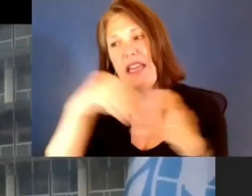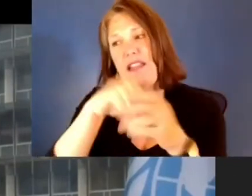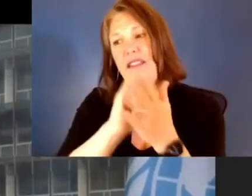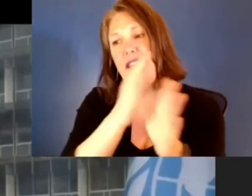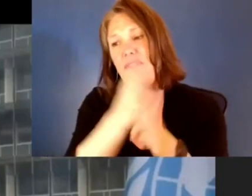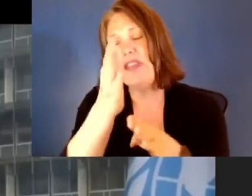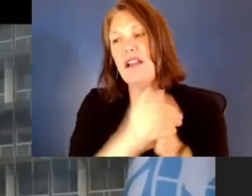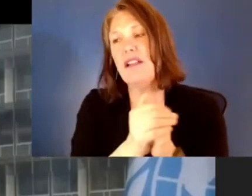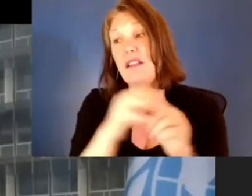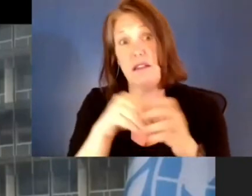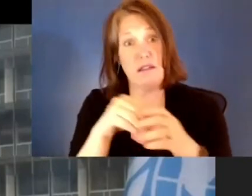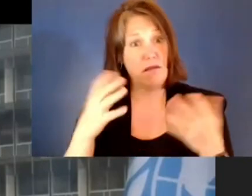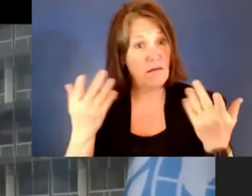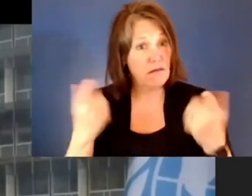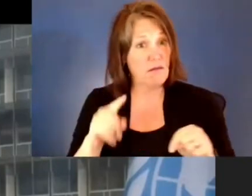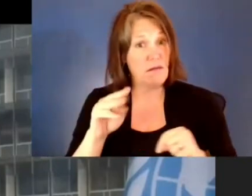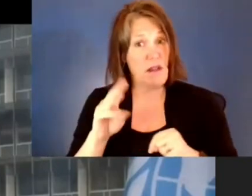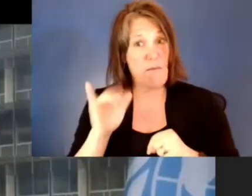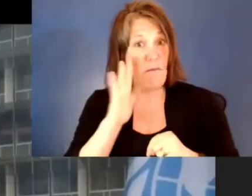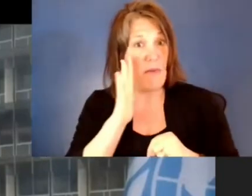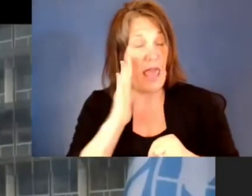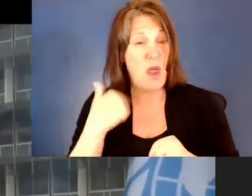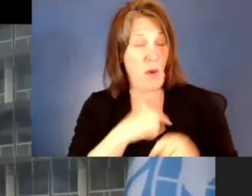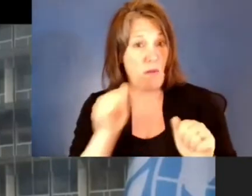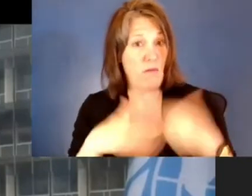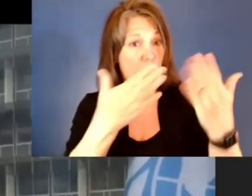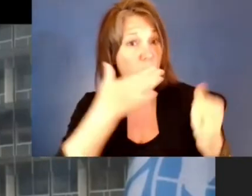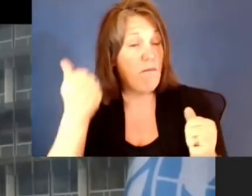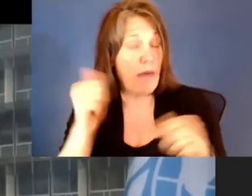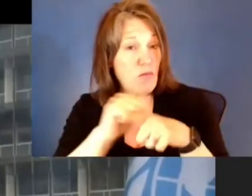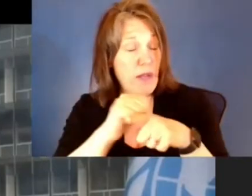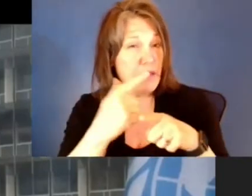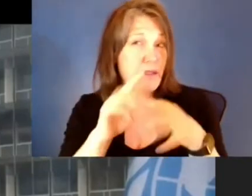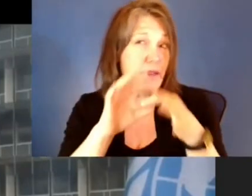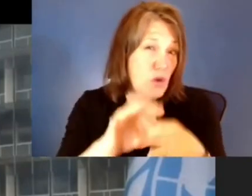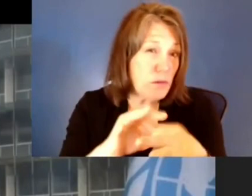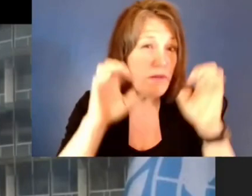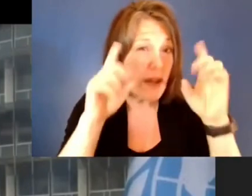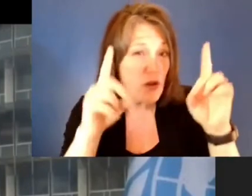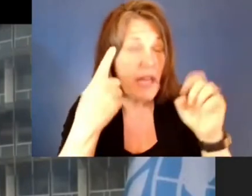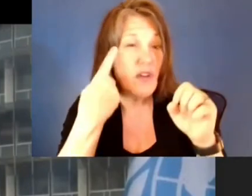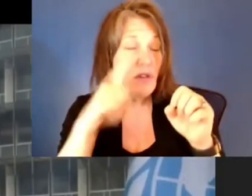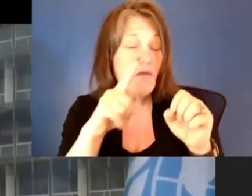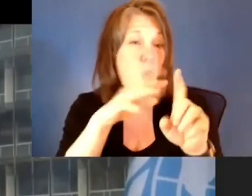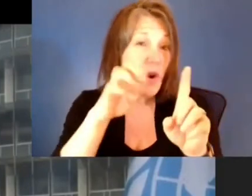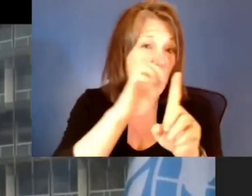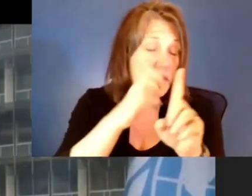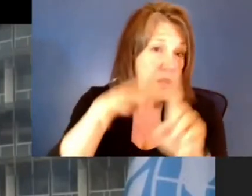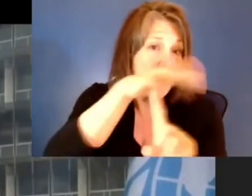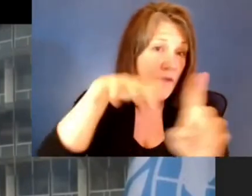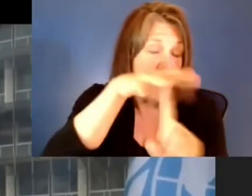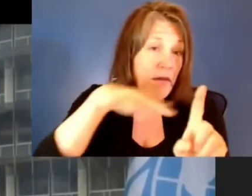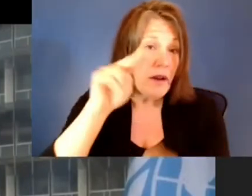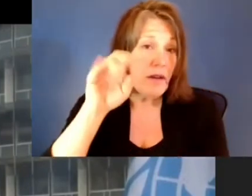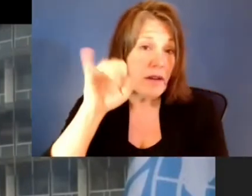present the best global initiatives in terms of education for environment at the UNESCO World Conference on Education